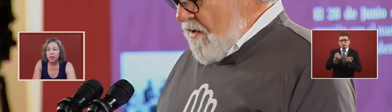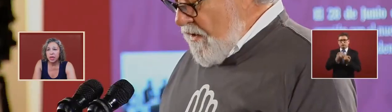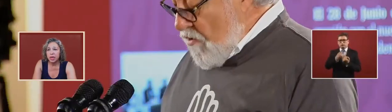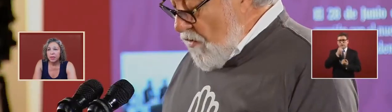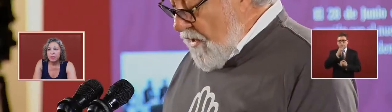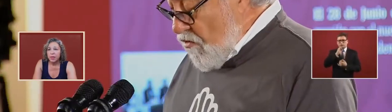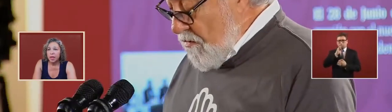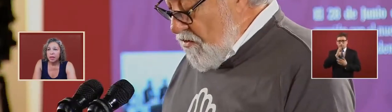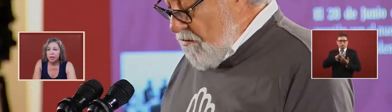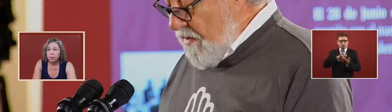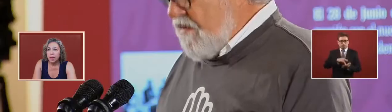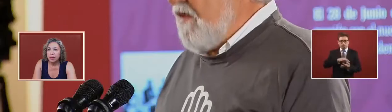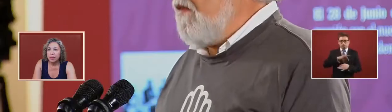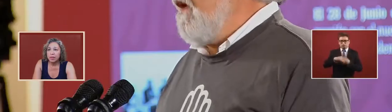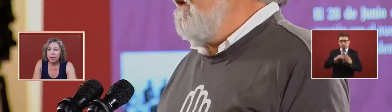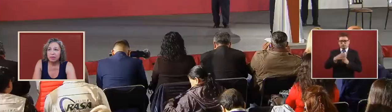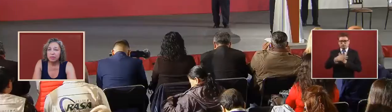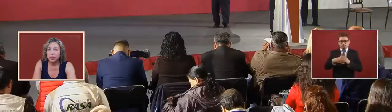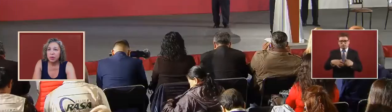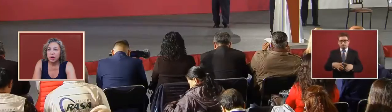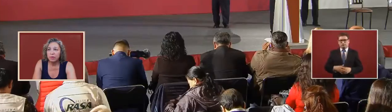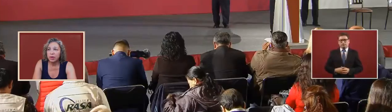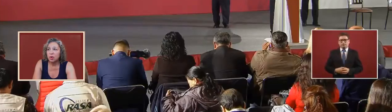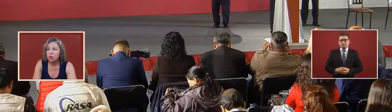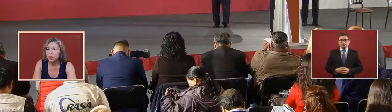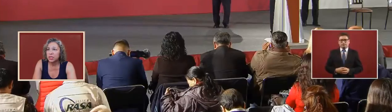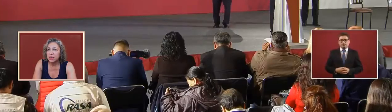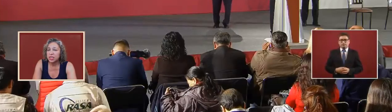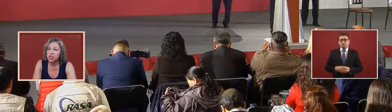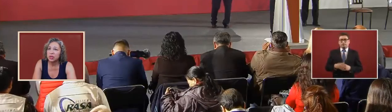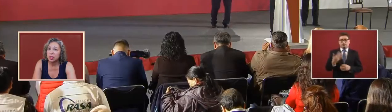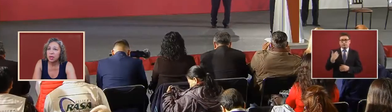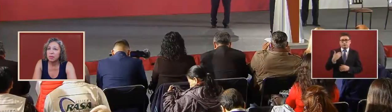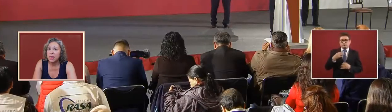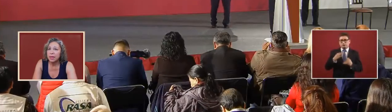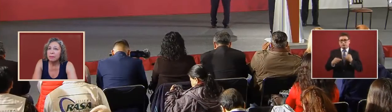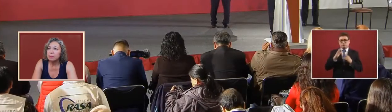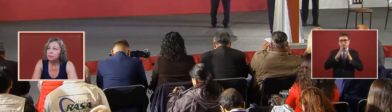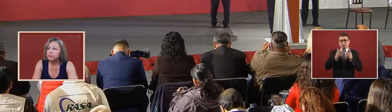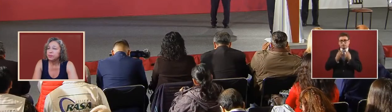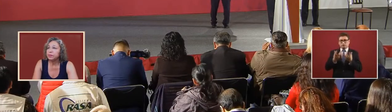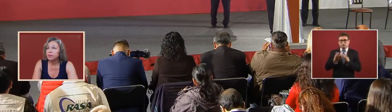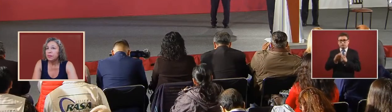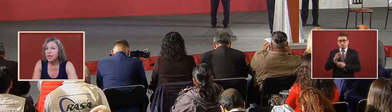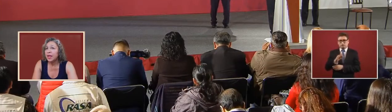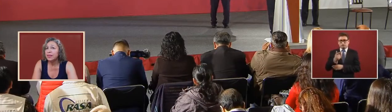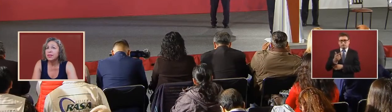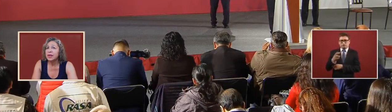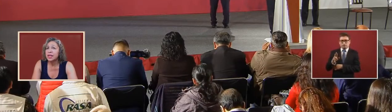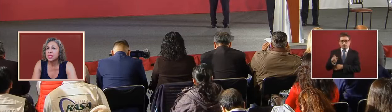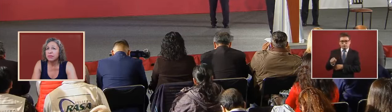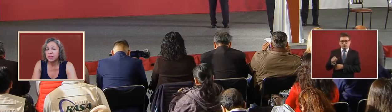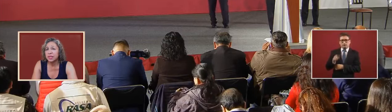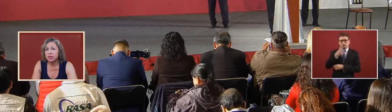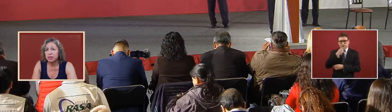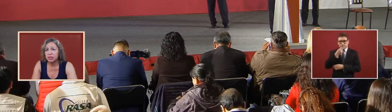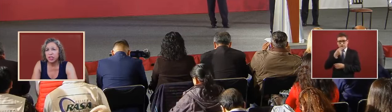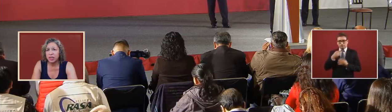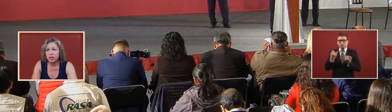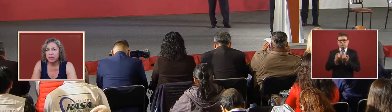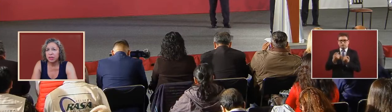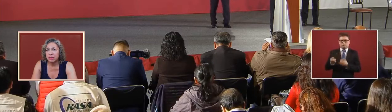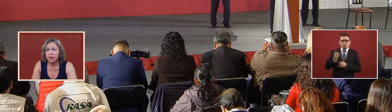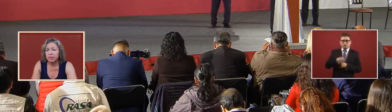attorney and the parents have support of the whole presidential committee and then the next fiscal